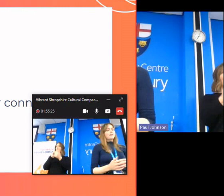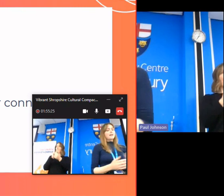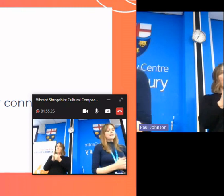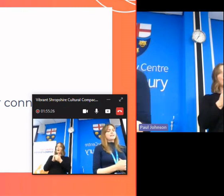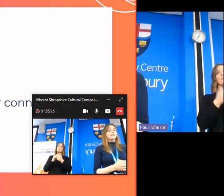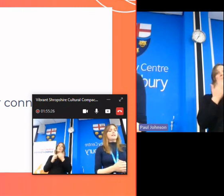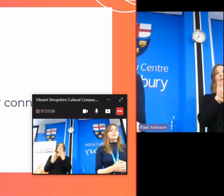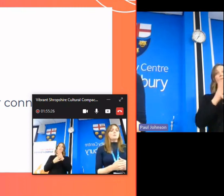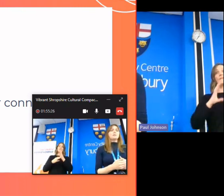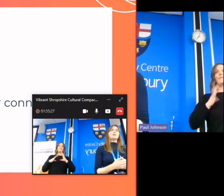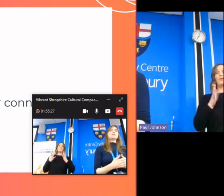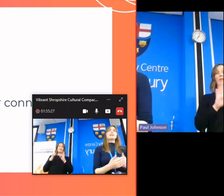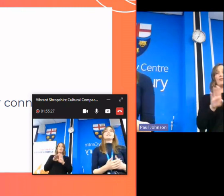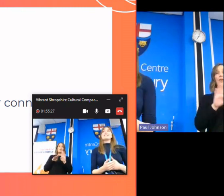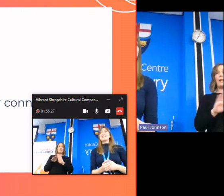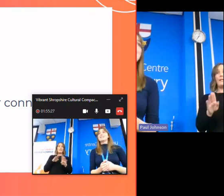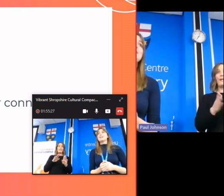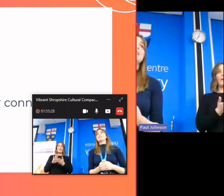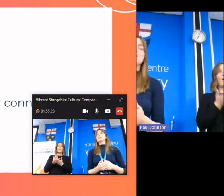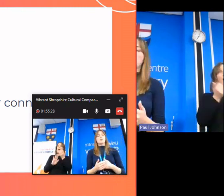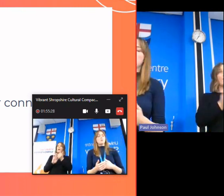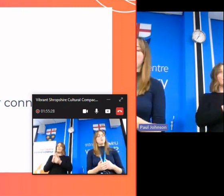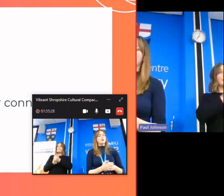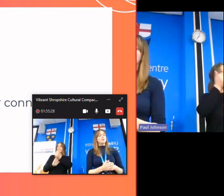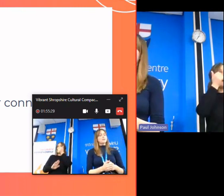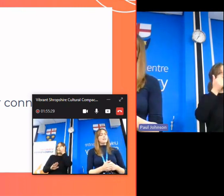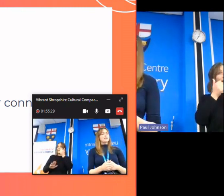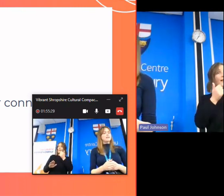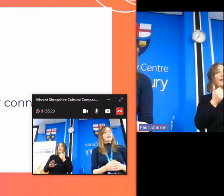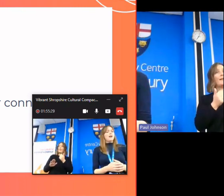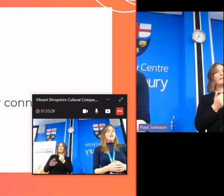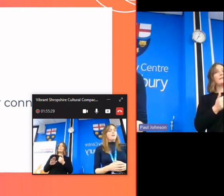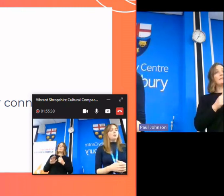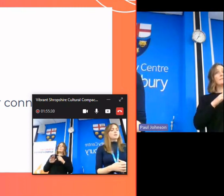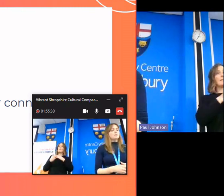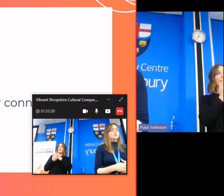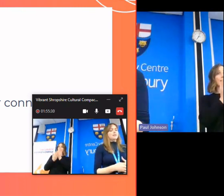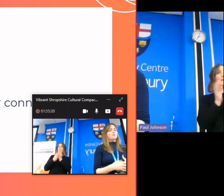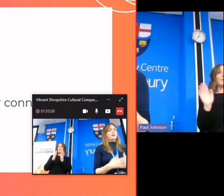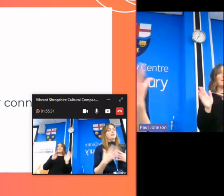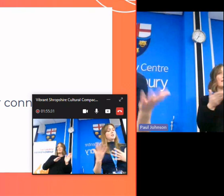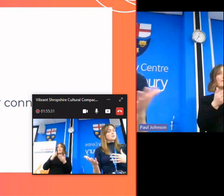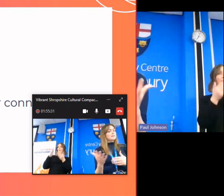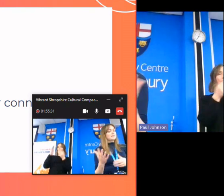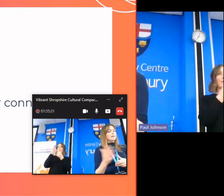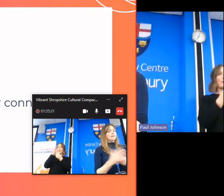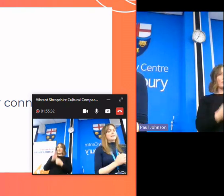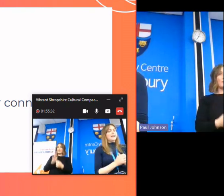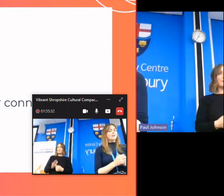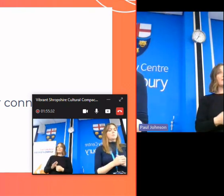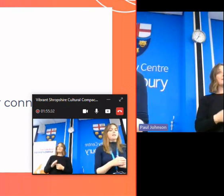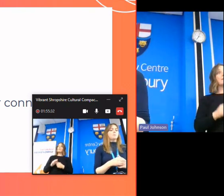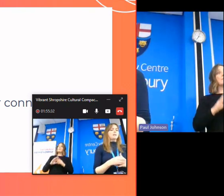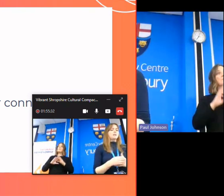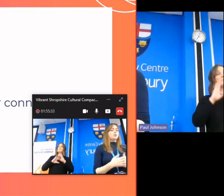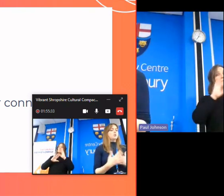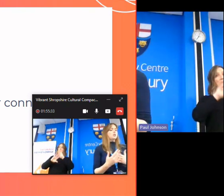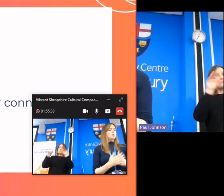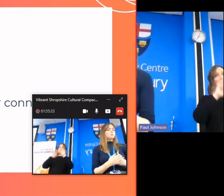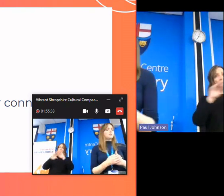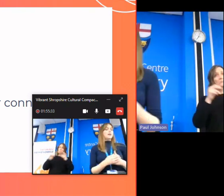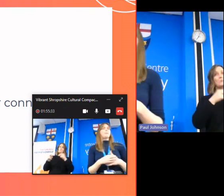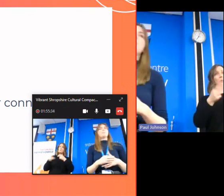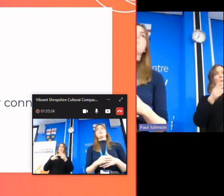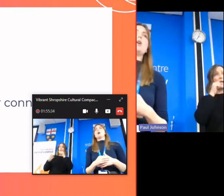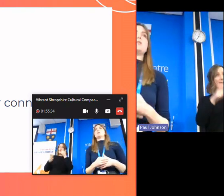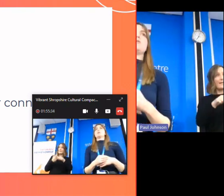free training events that are designed to upskill the sector and deliver on our priorities they will also receive regular newsletters like i say to update them with industry